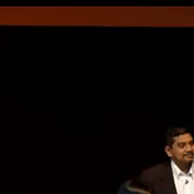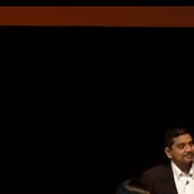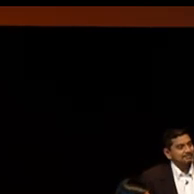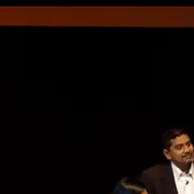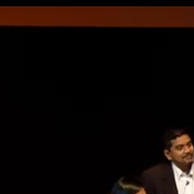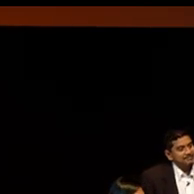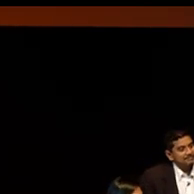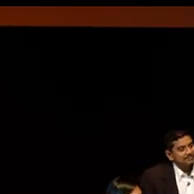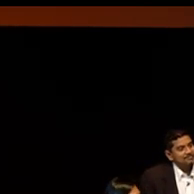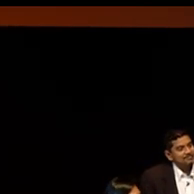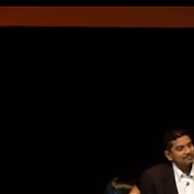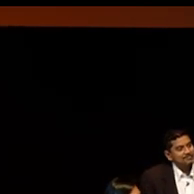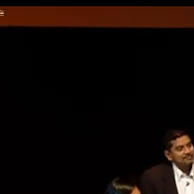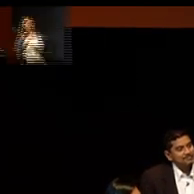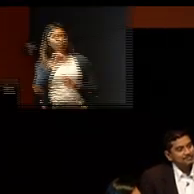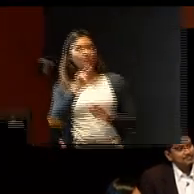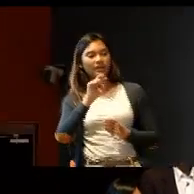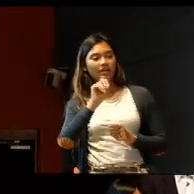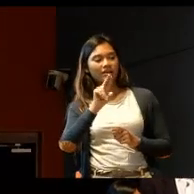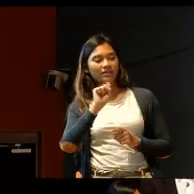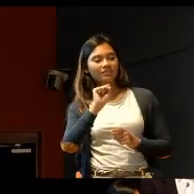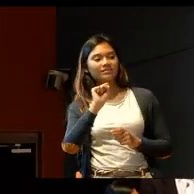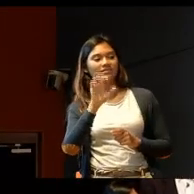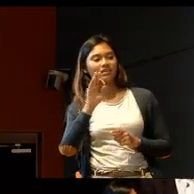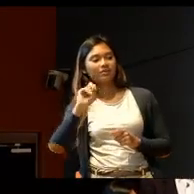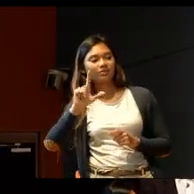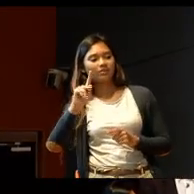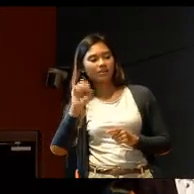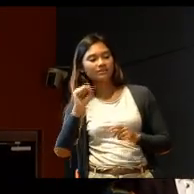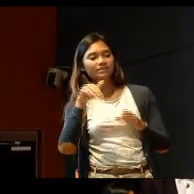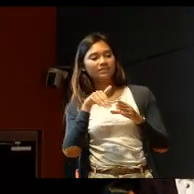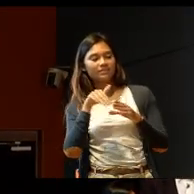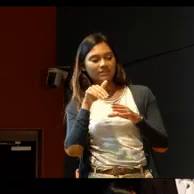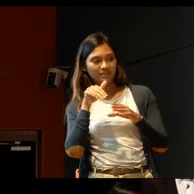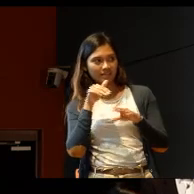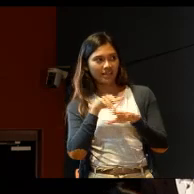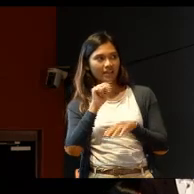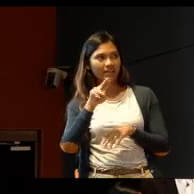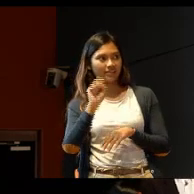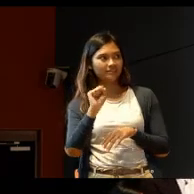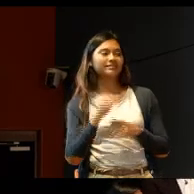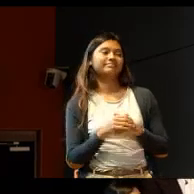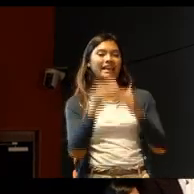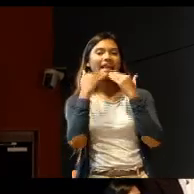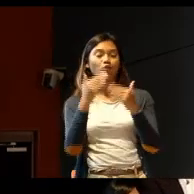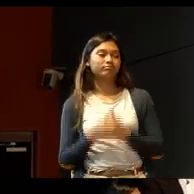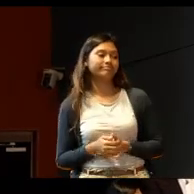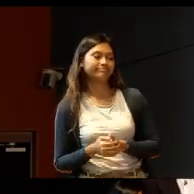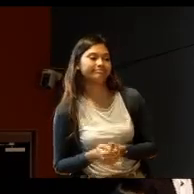To all the numerous folks at LUS, that means thank you in the tomb. Thank you. Thank you.